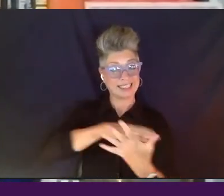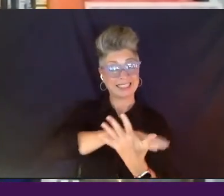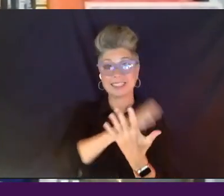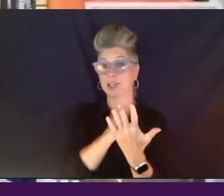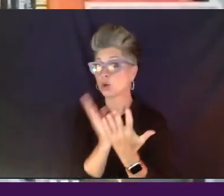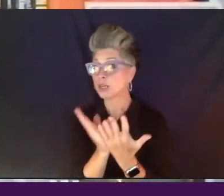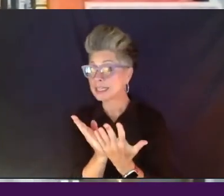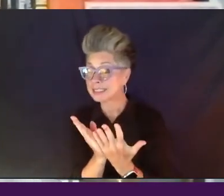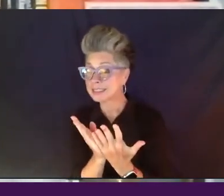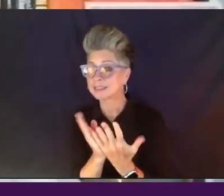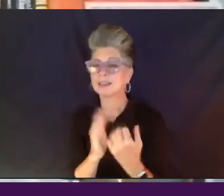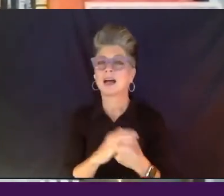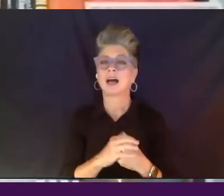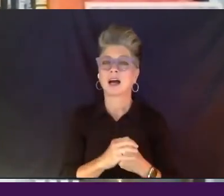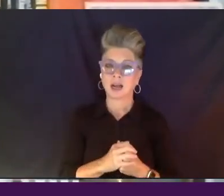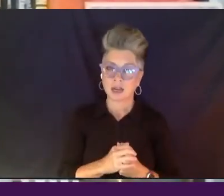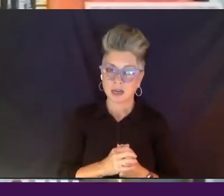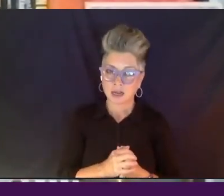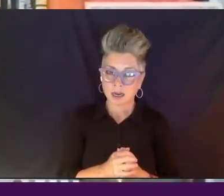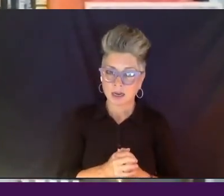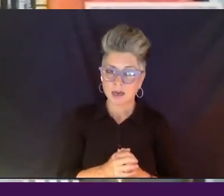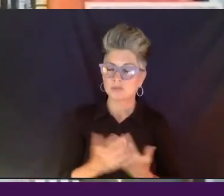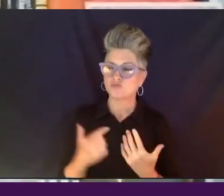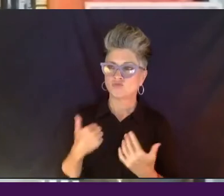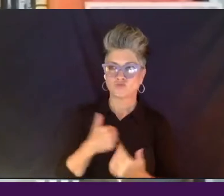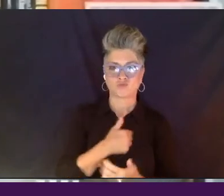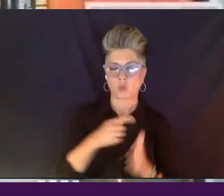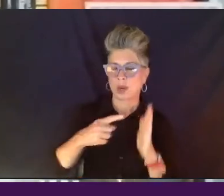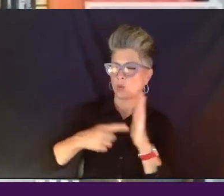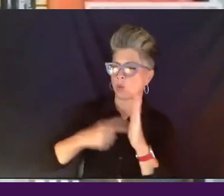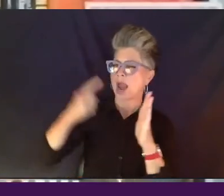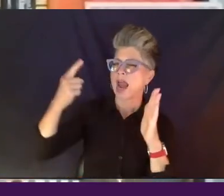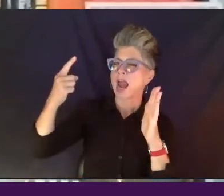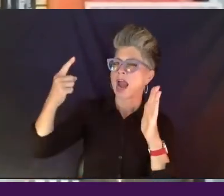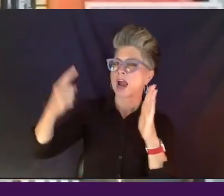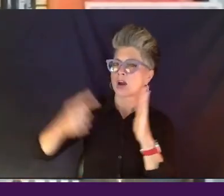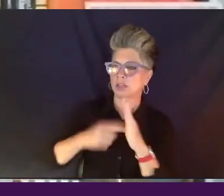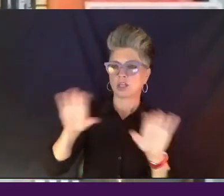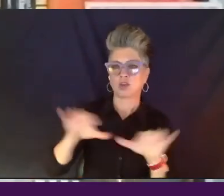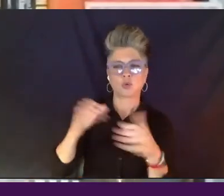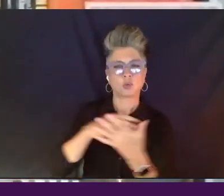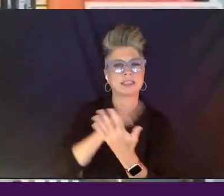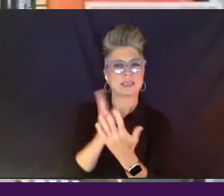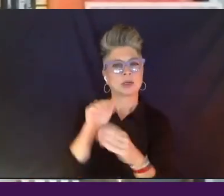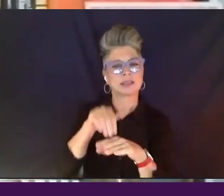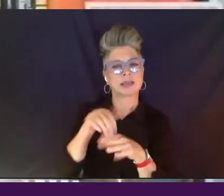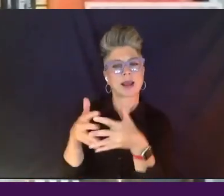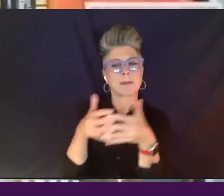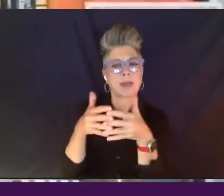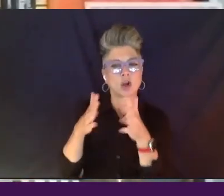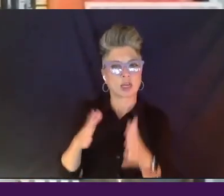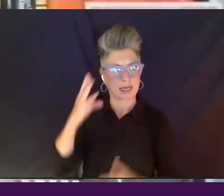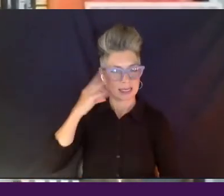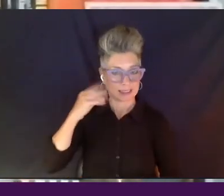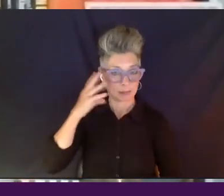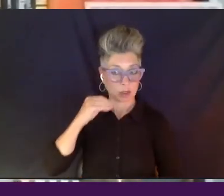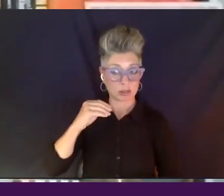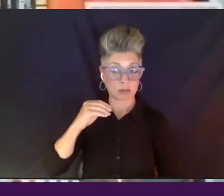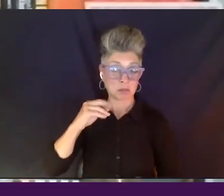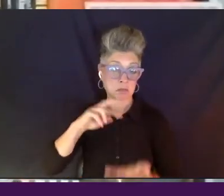We rarely do series at American Experience. It doesn't mean that we won't in the future.